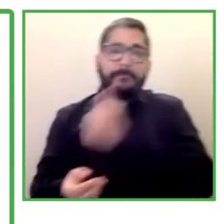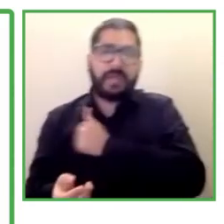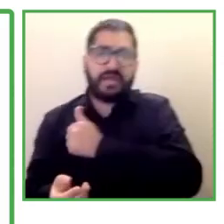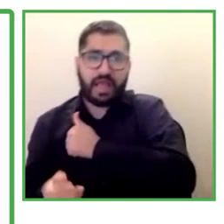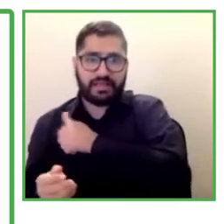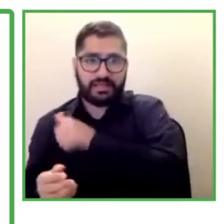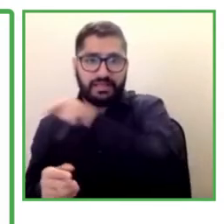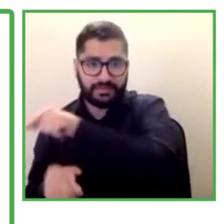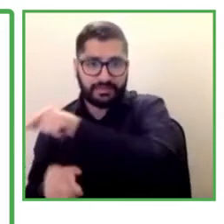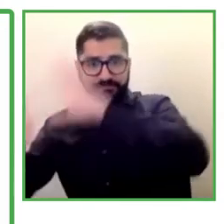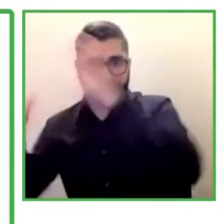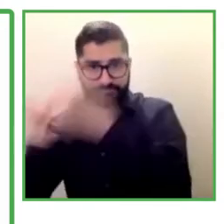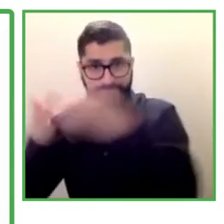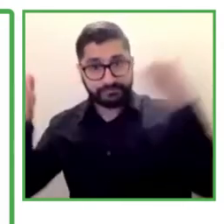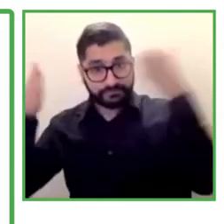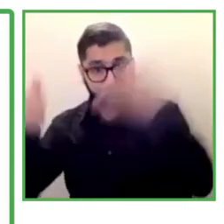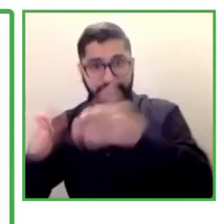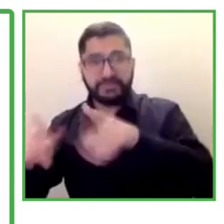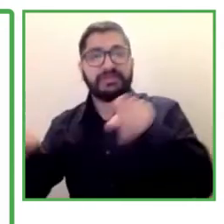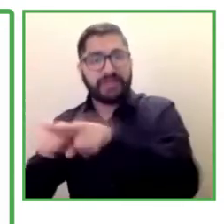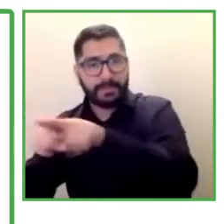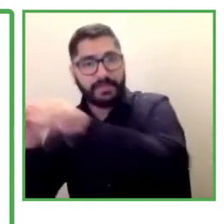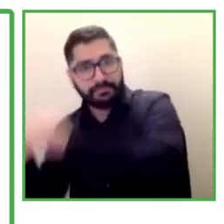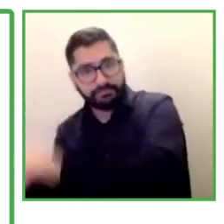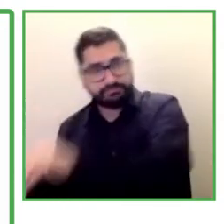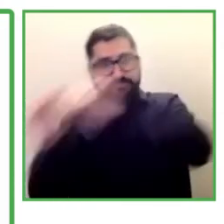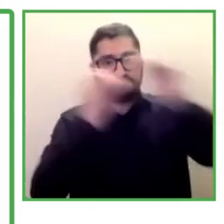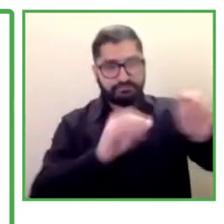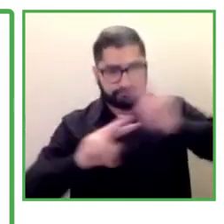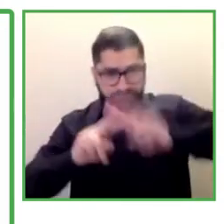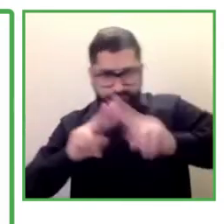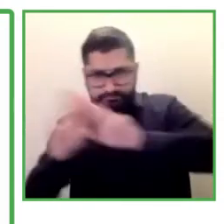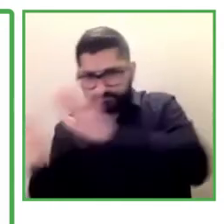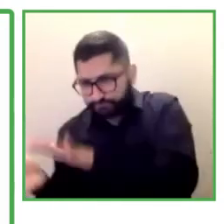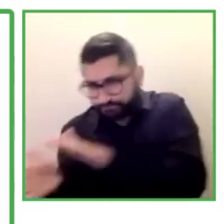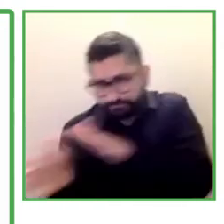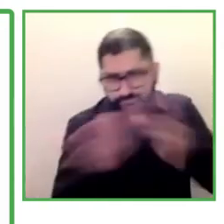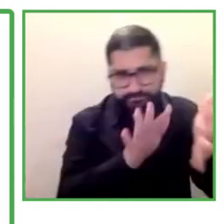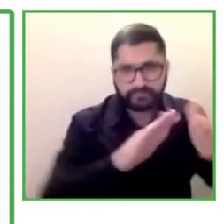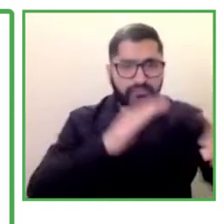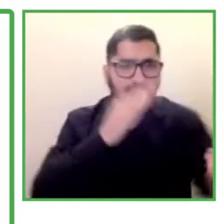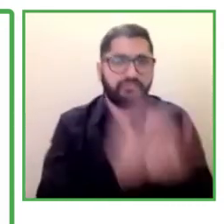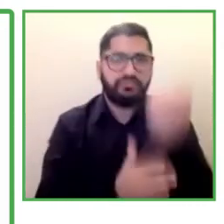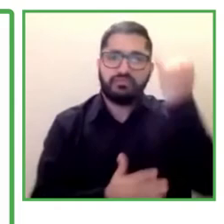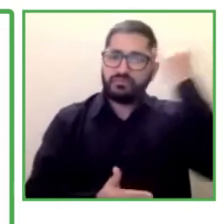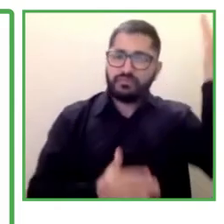the replication of this innovative solutions that we want to identify.